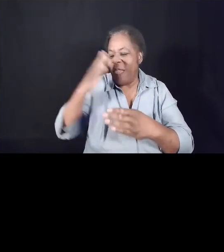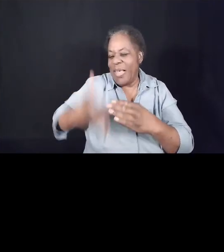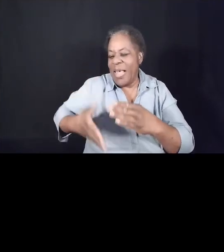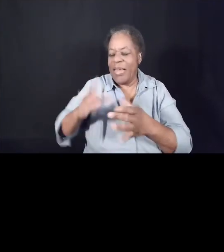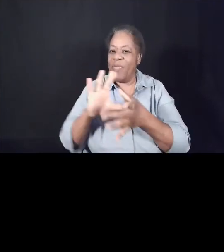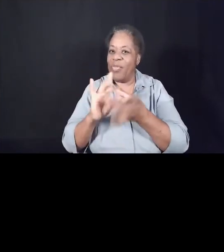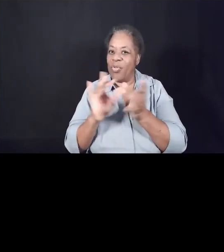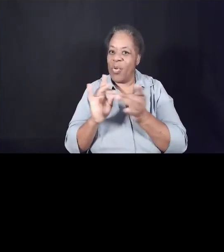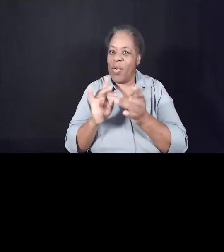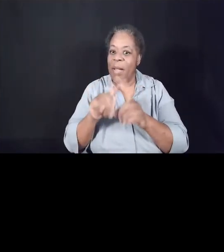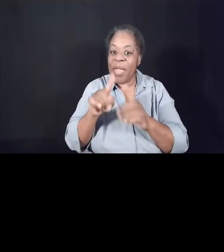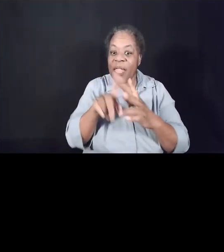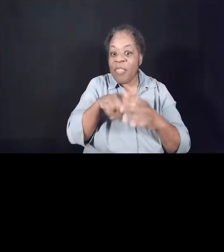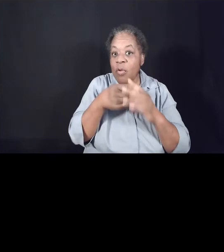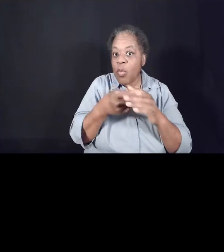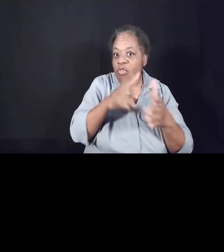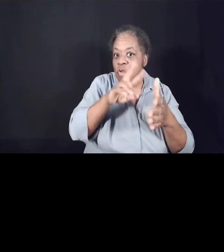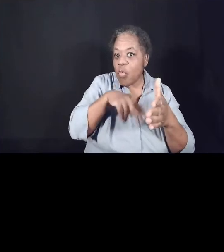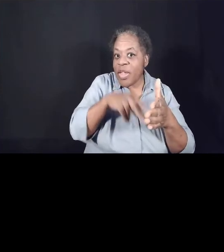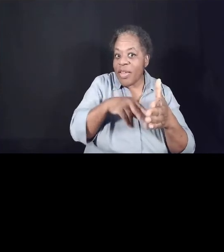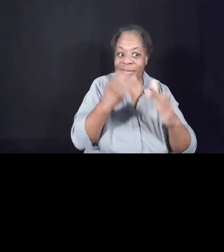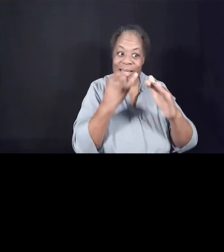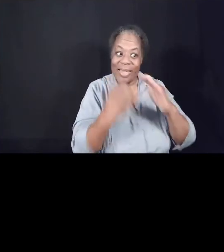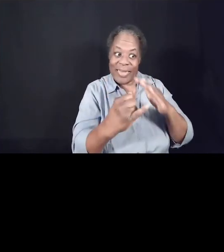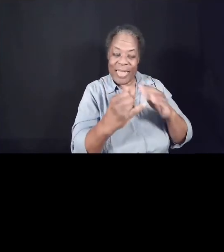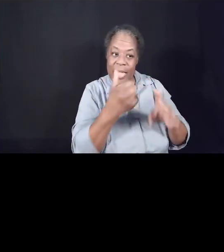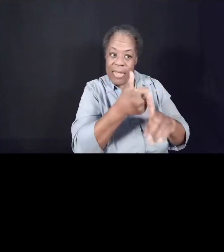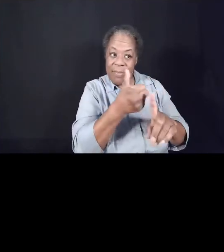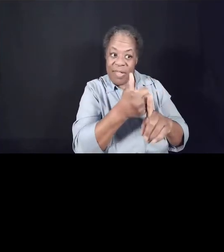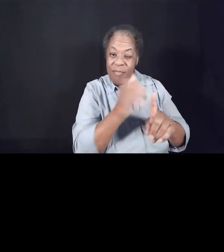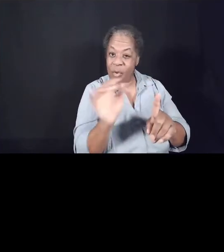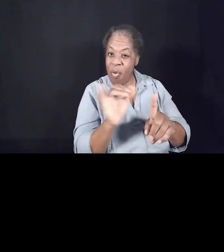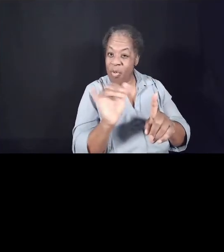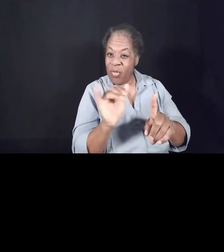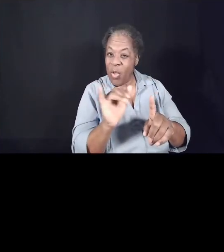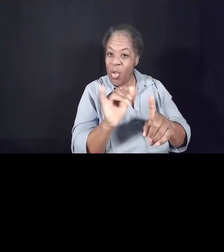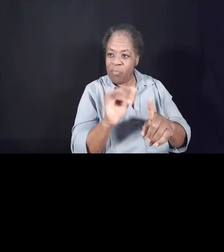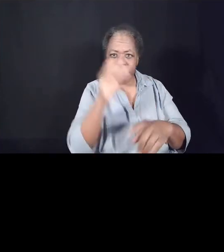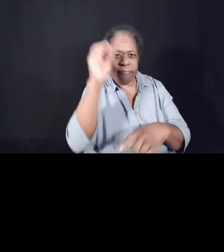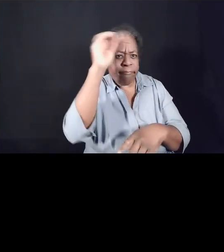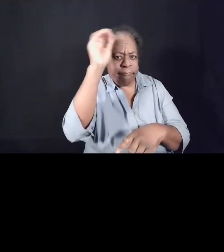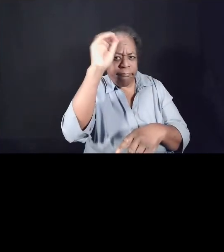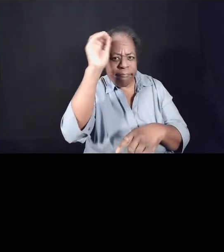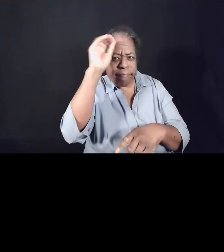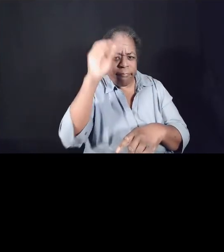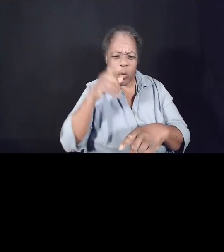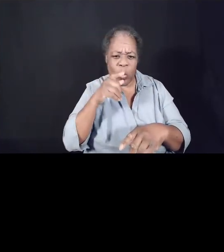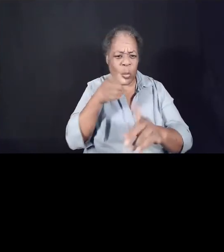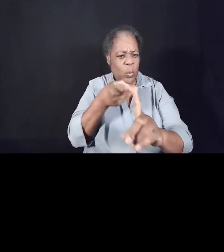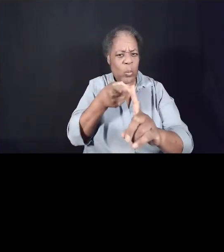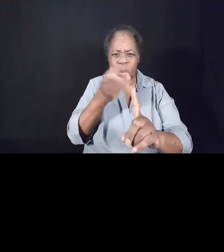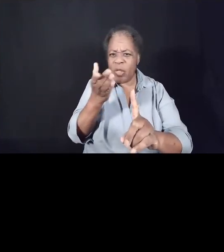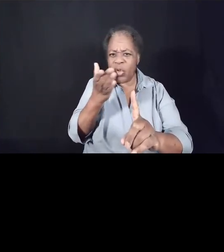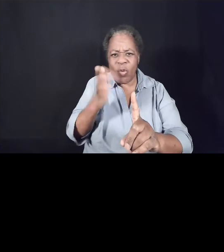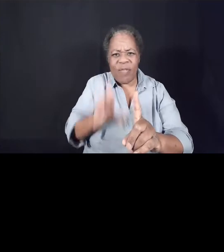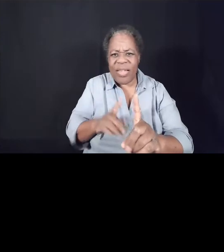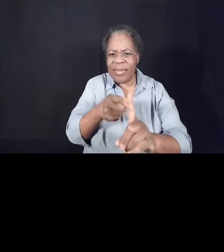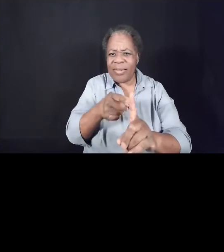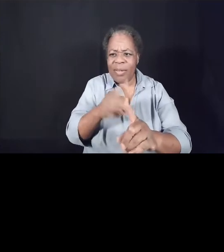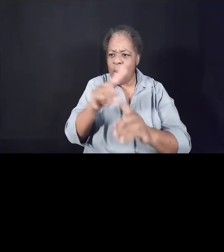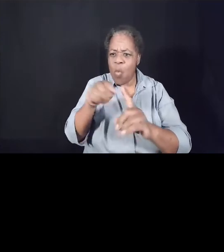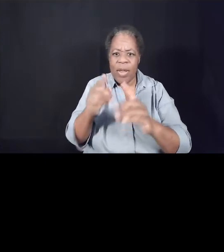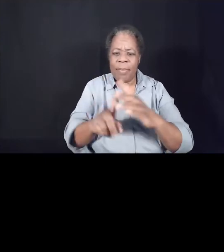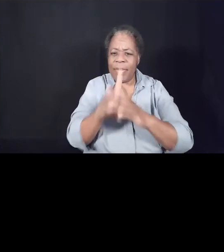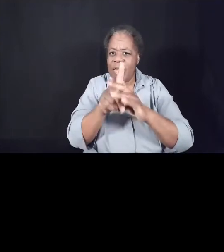original readers, even Isaiah himself likely, had no idea who the servant would be, or when he would appear,